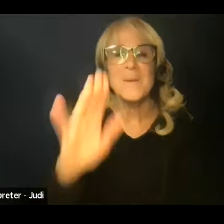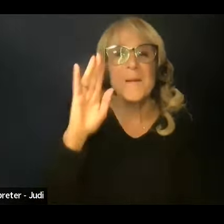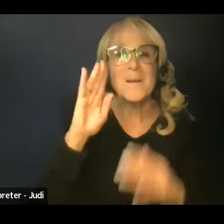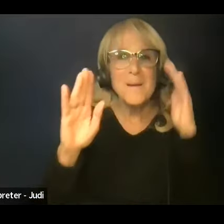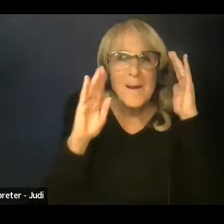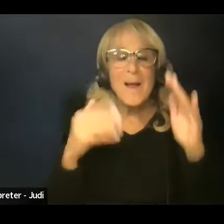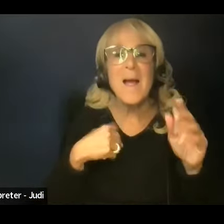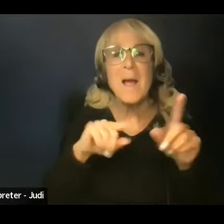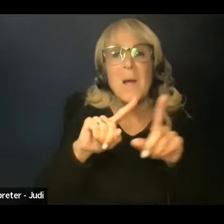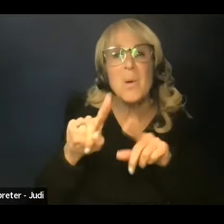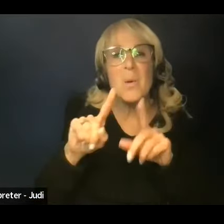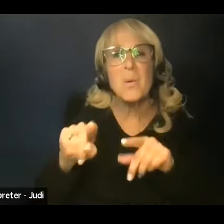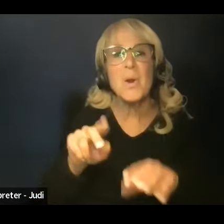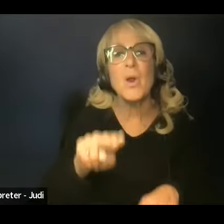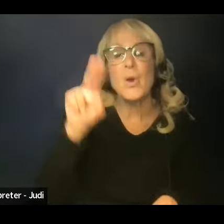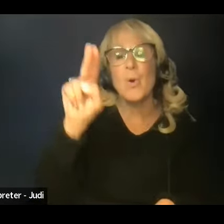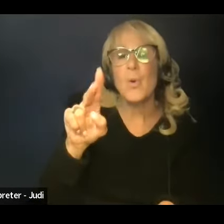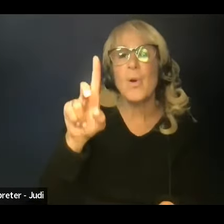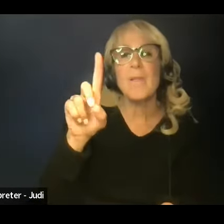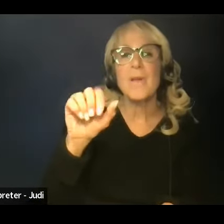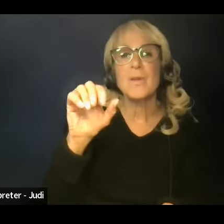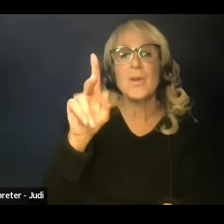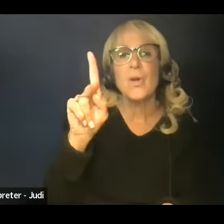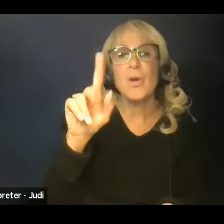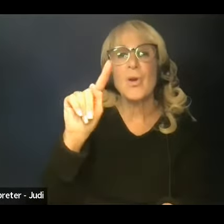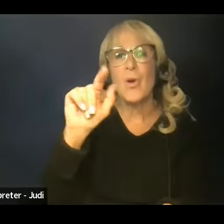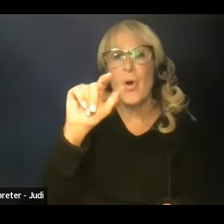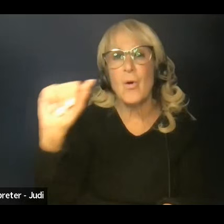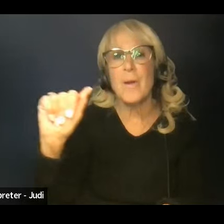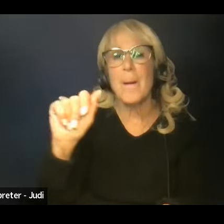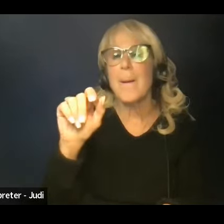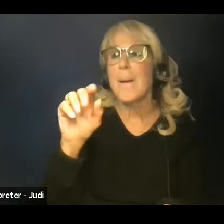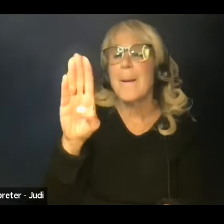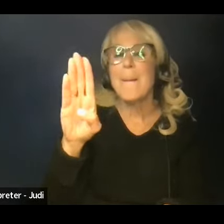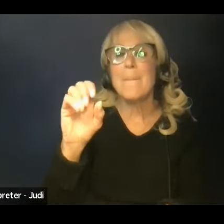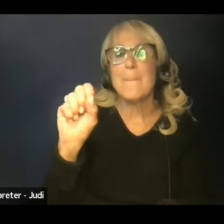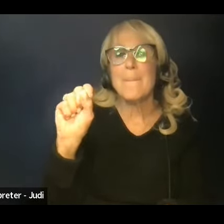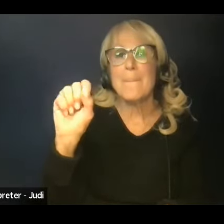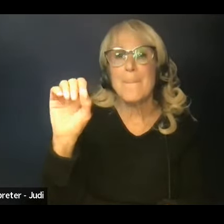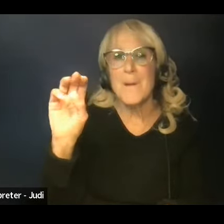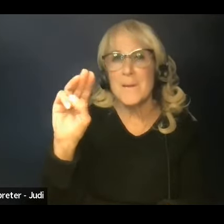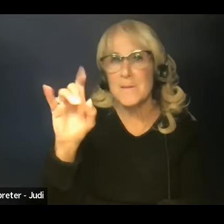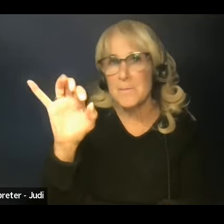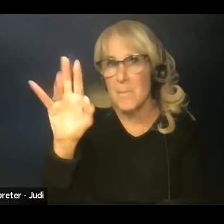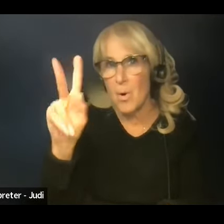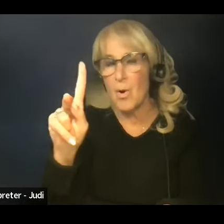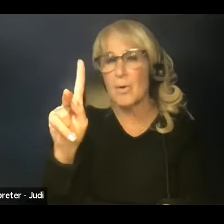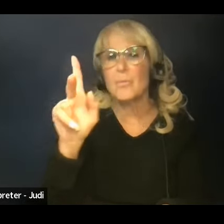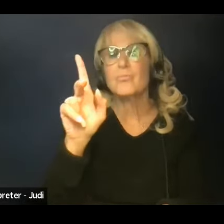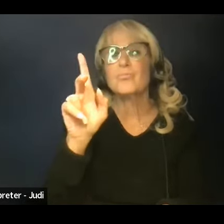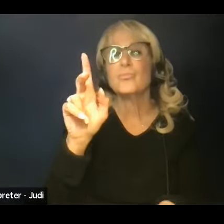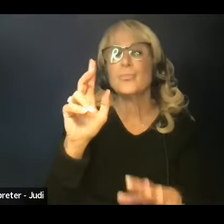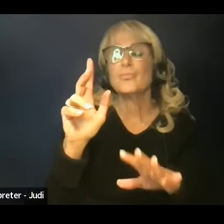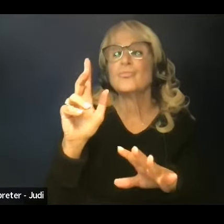I attended the North Dakota, Bismarck, North Dakota listening session, the tribal community out there.